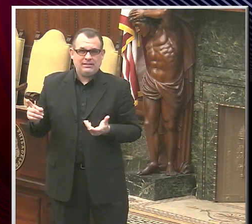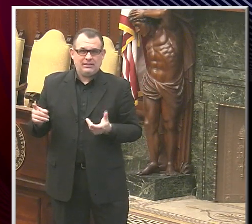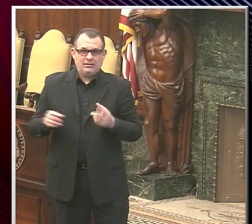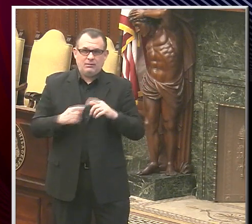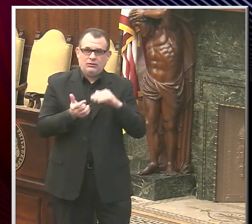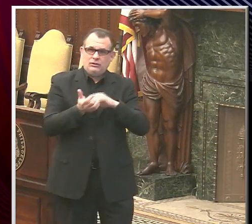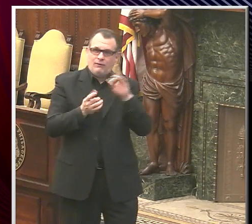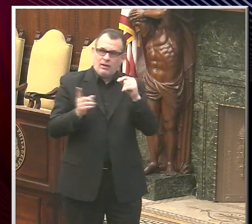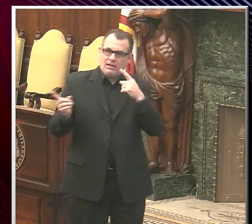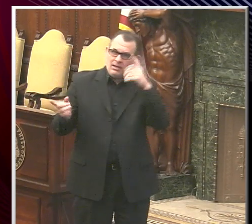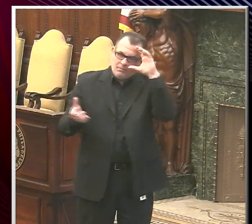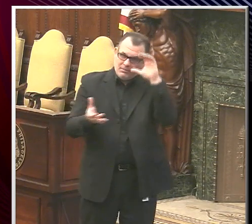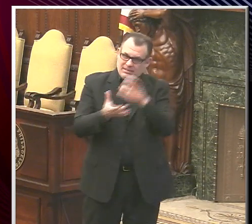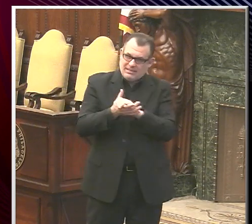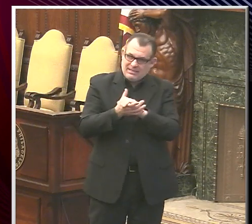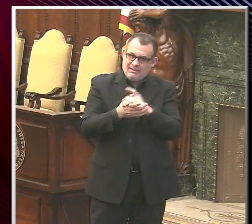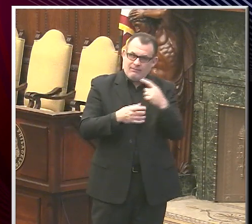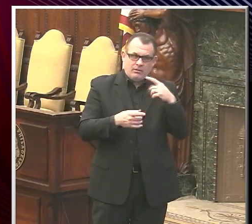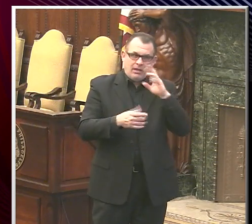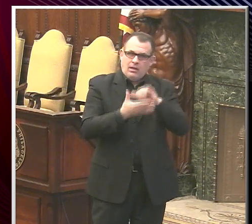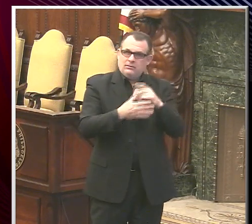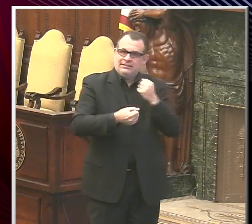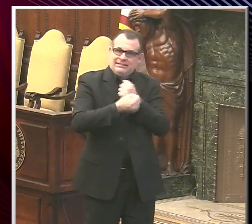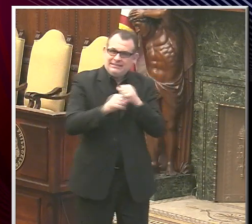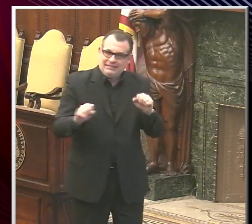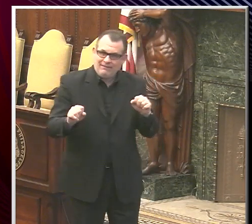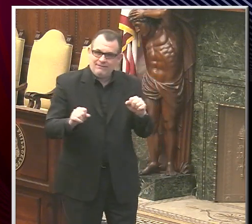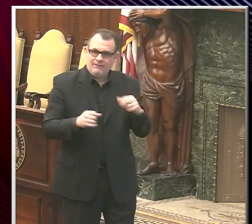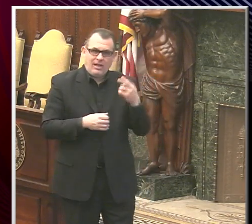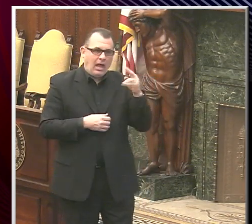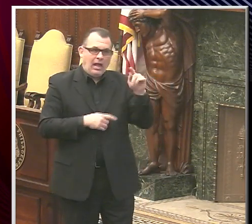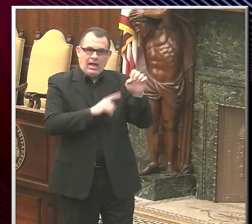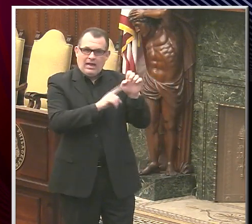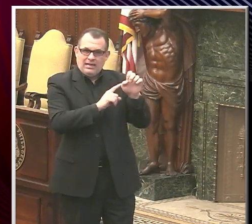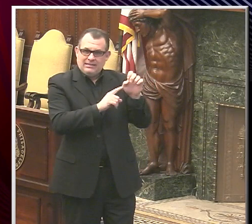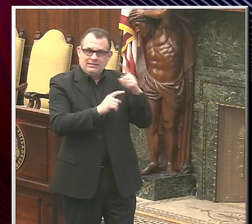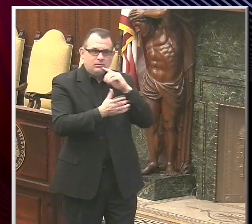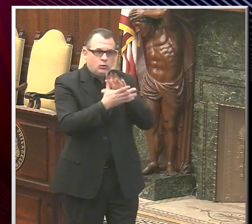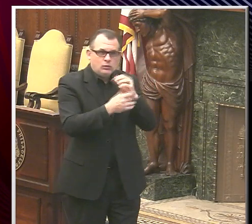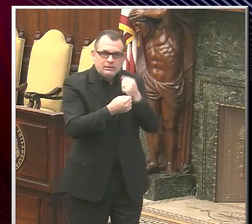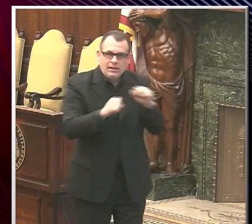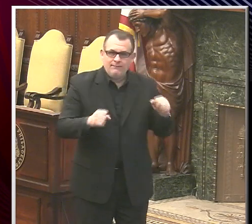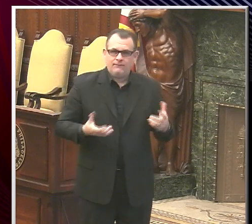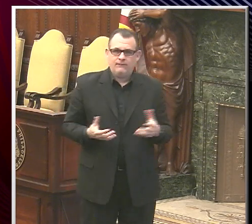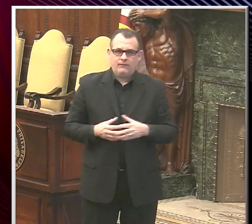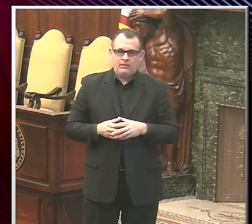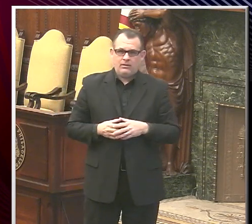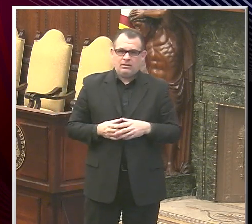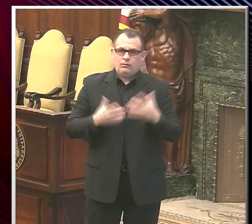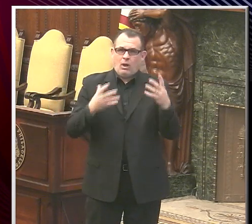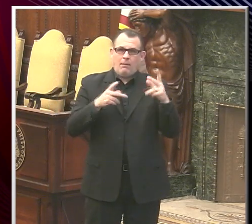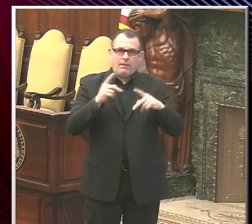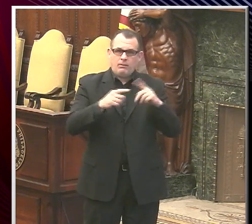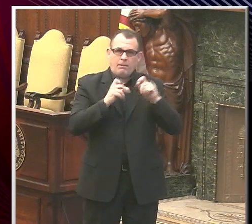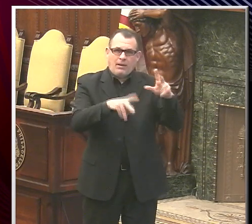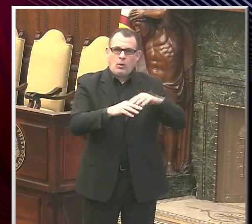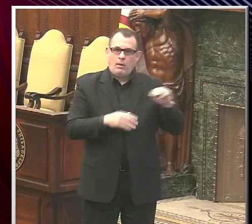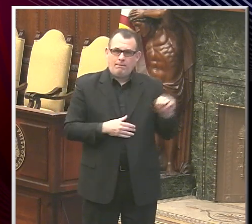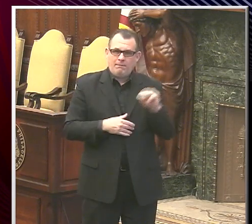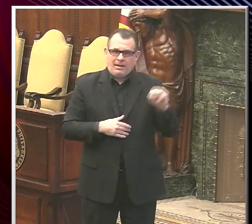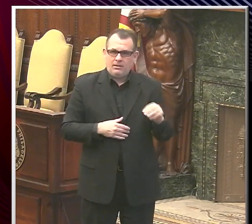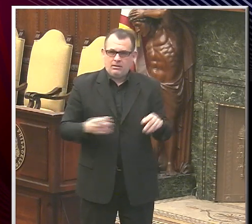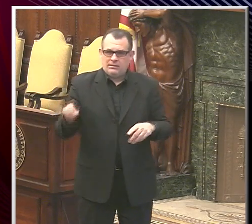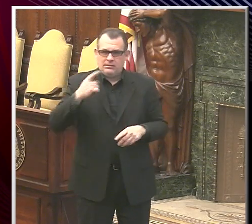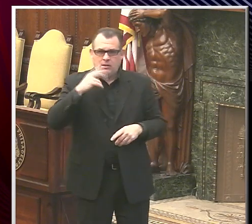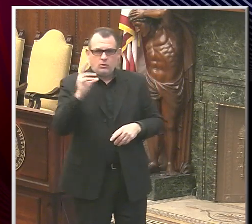said he believes the buildings are safe. Dr. Height said he thinks the buildings are safe and he wanted folks back Monday. And you said not, you